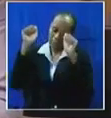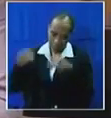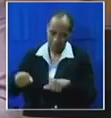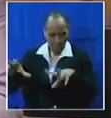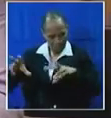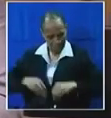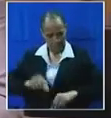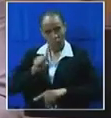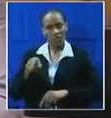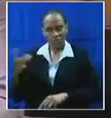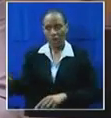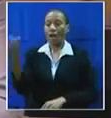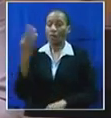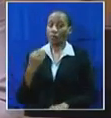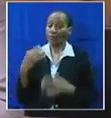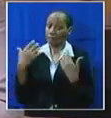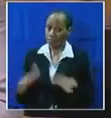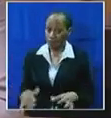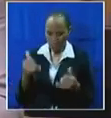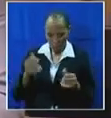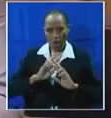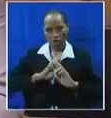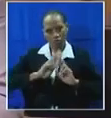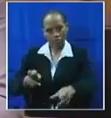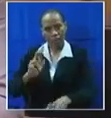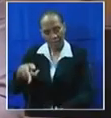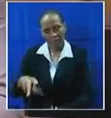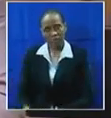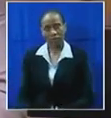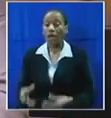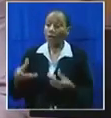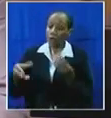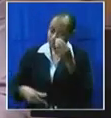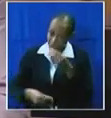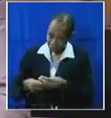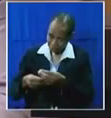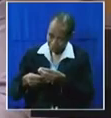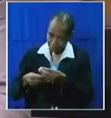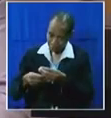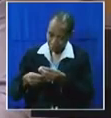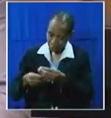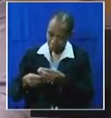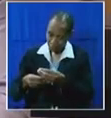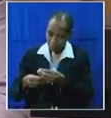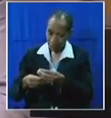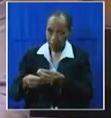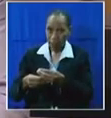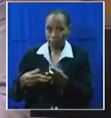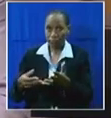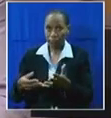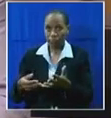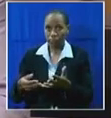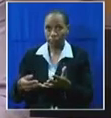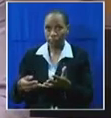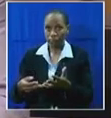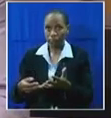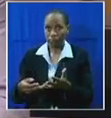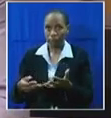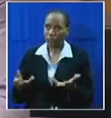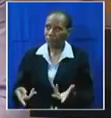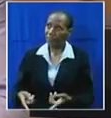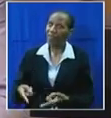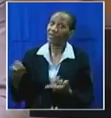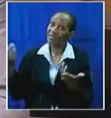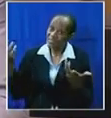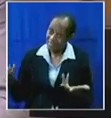question. He must respond to the question. And Chair, it was even wrong to allow him